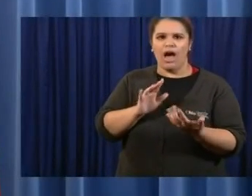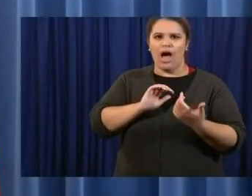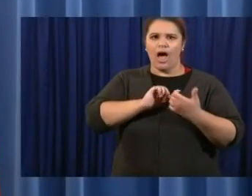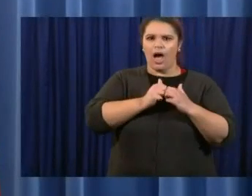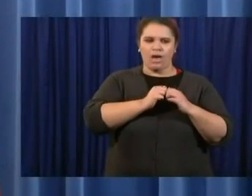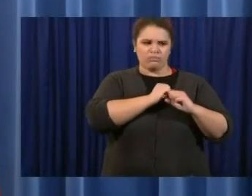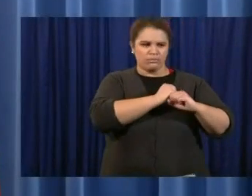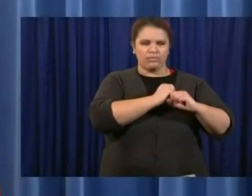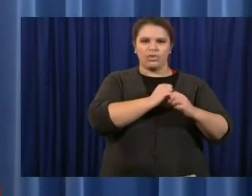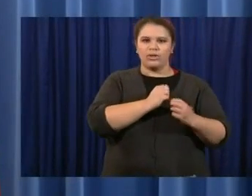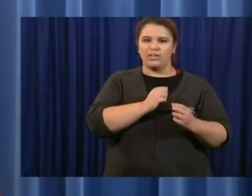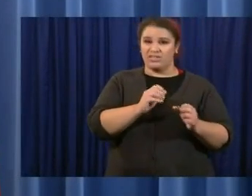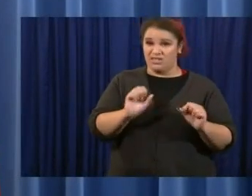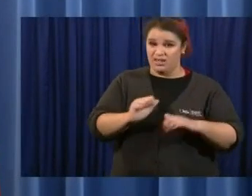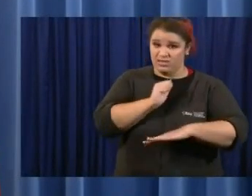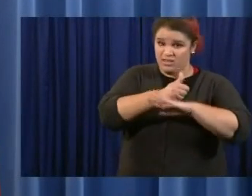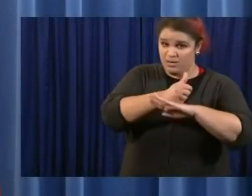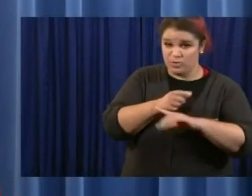keep them safe?